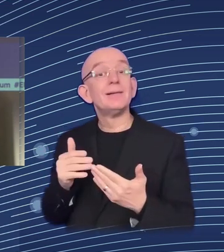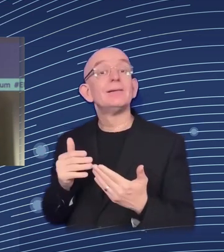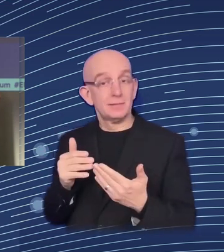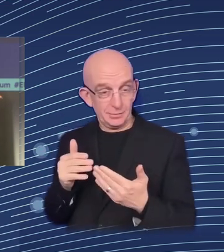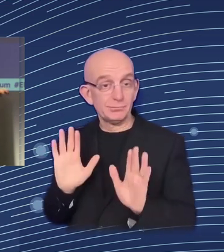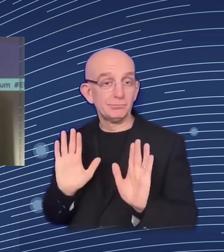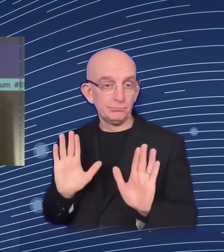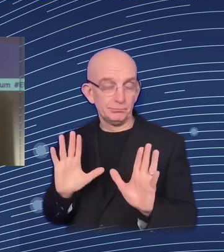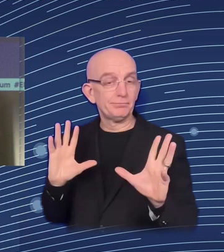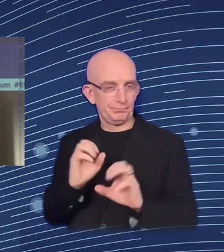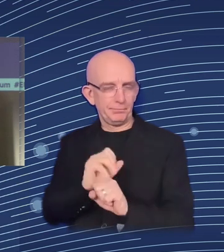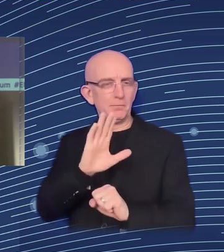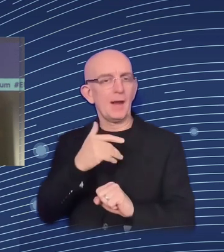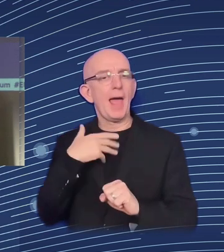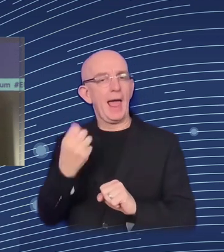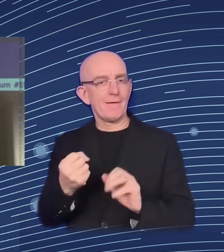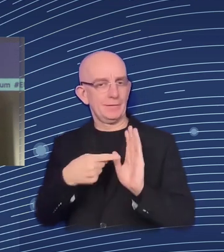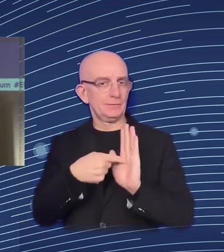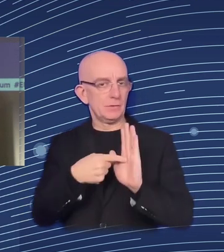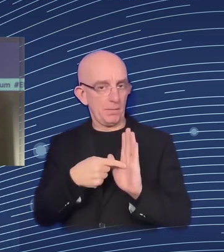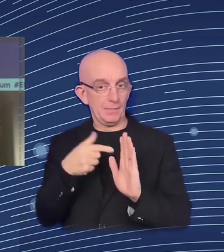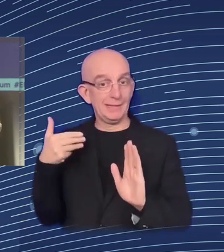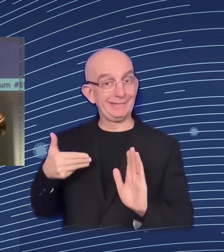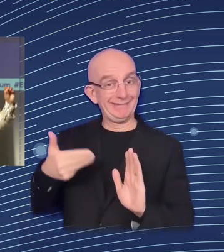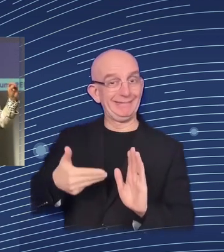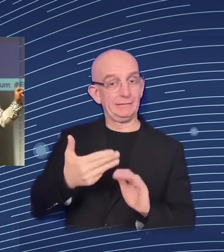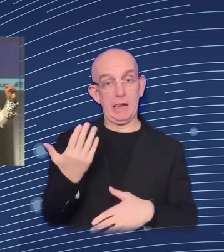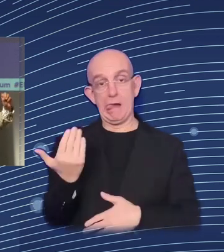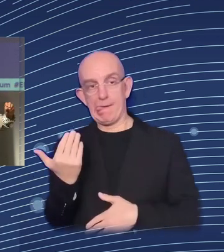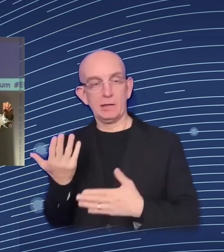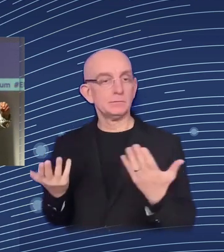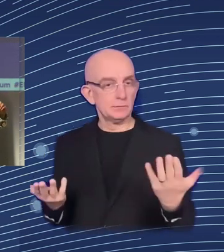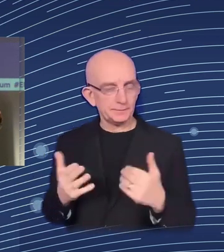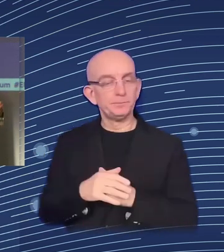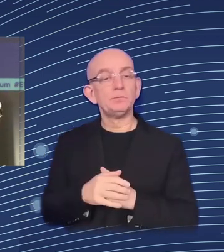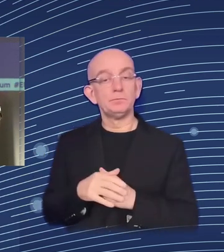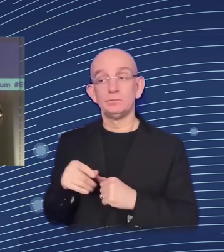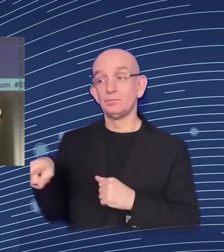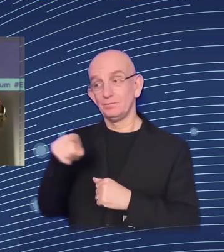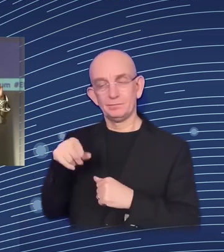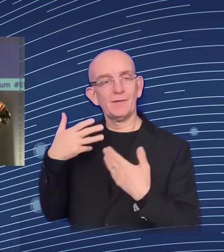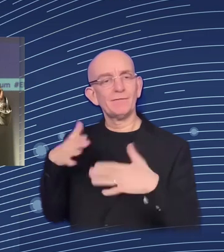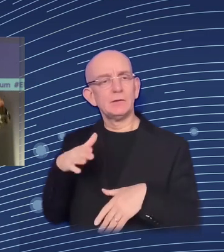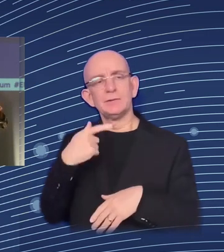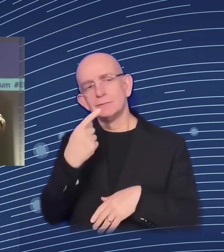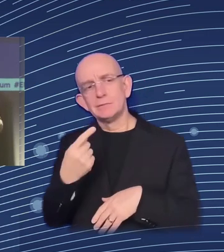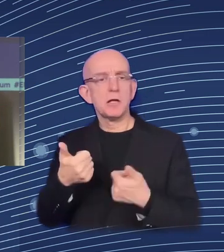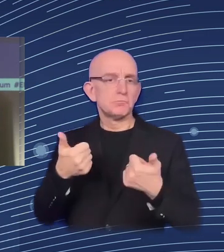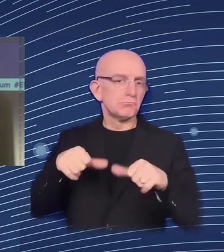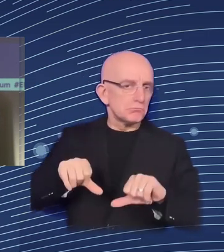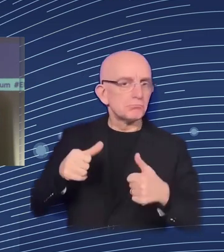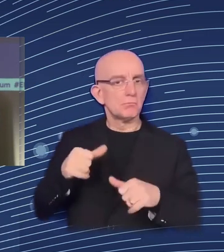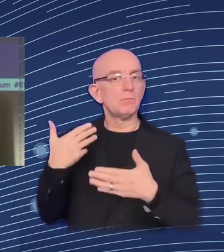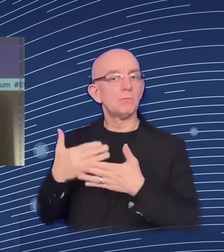firms who hire temporarily high qualified during individuals. We've done that for the past country, and it has been a very successful